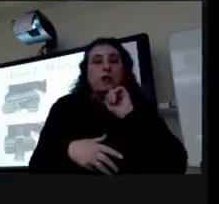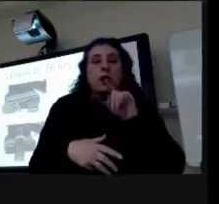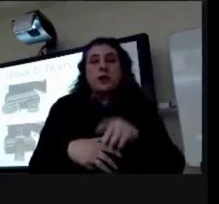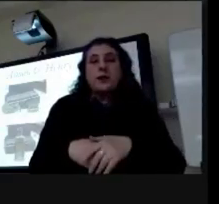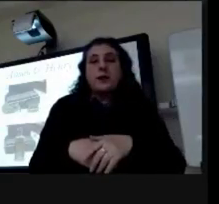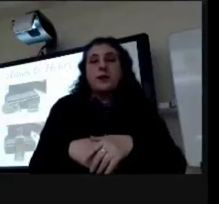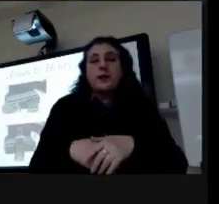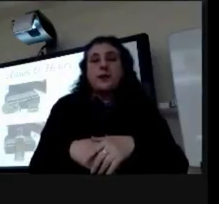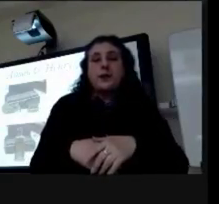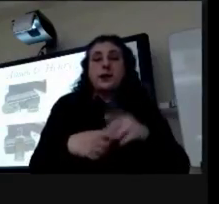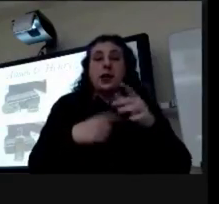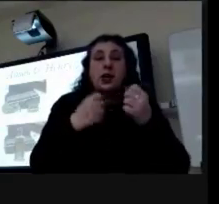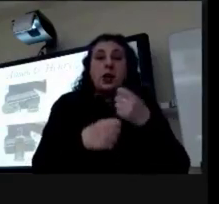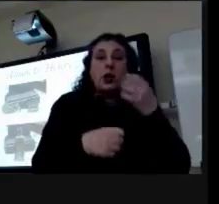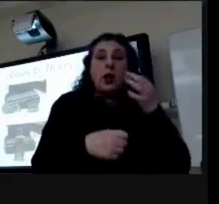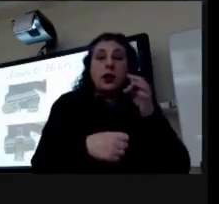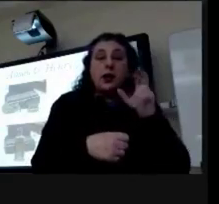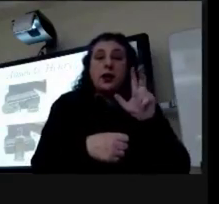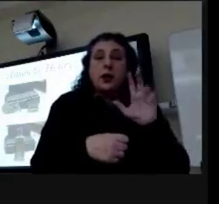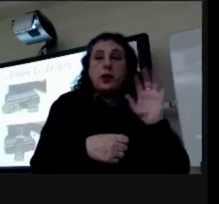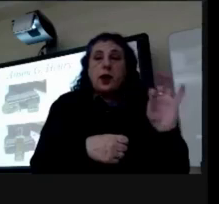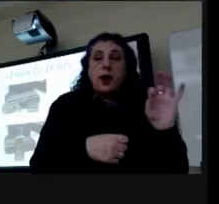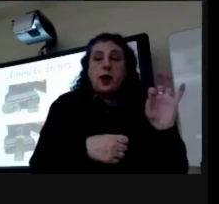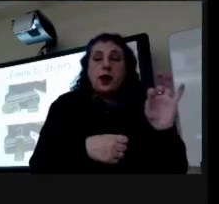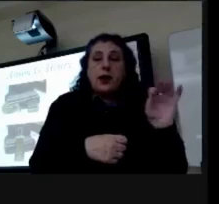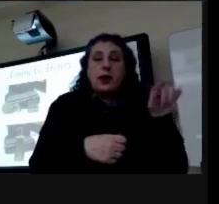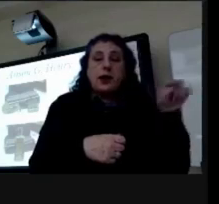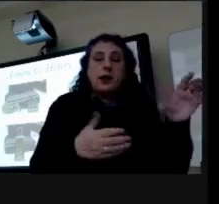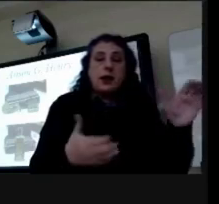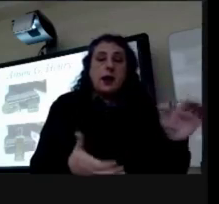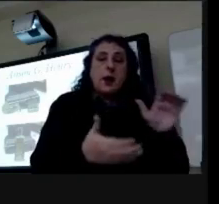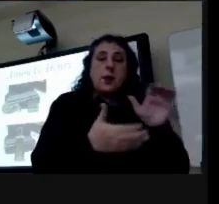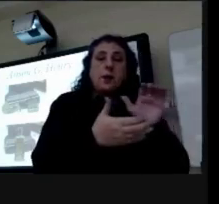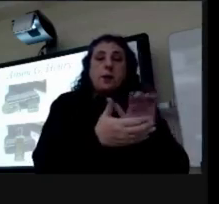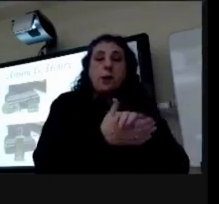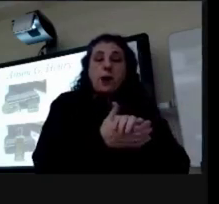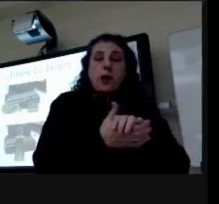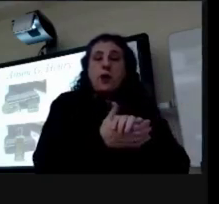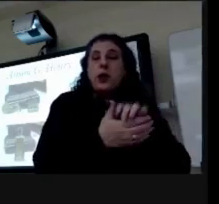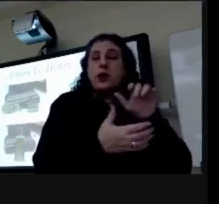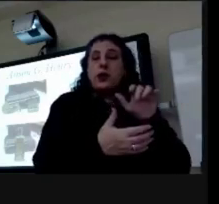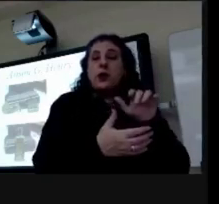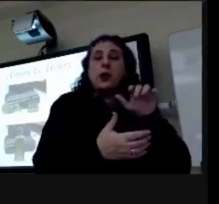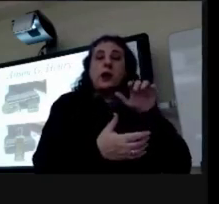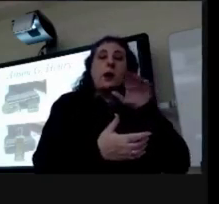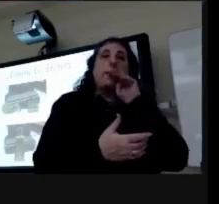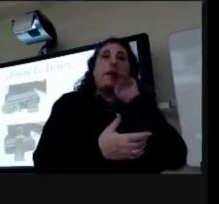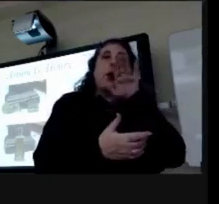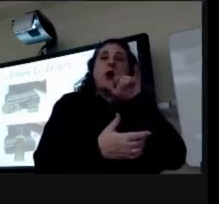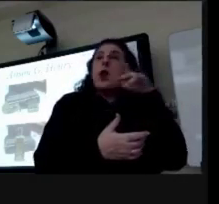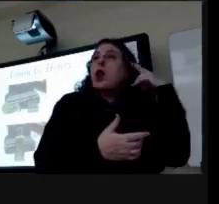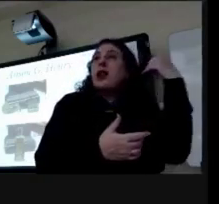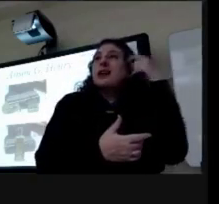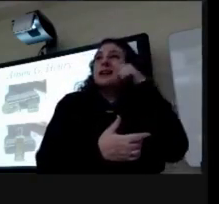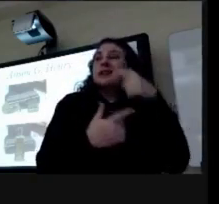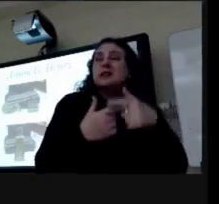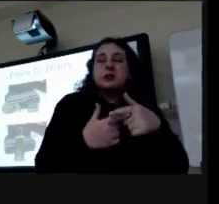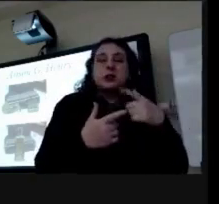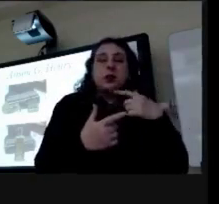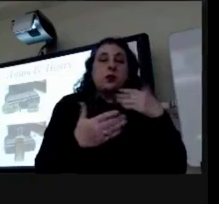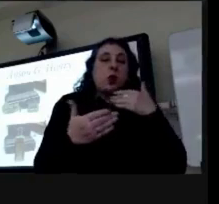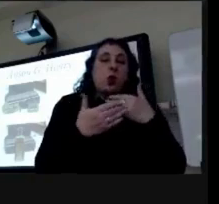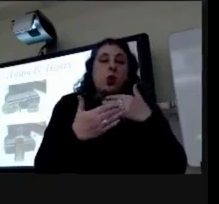and in 1839 he married francis todd who was mary todd lincoln's sister so he developed a very close personal